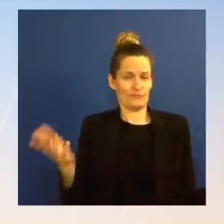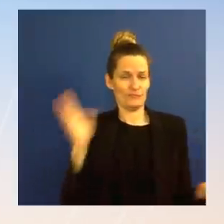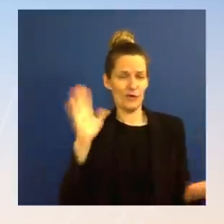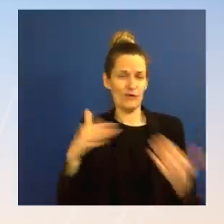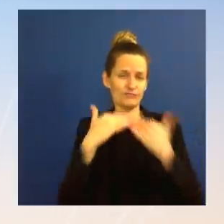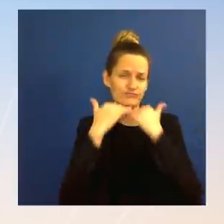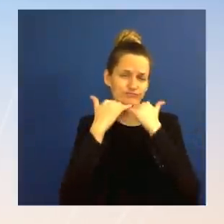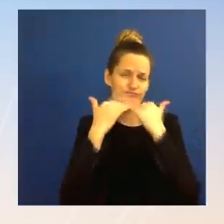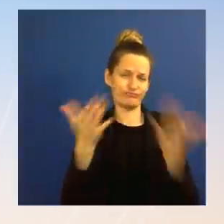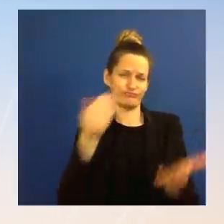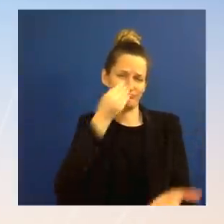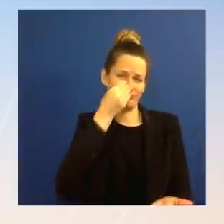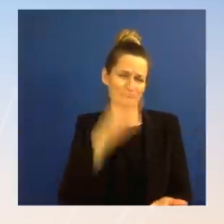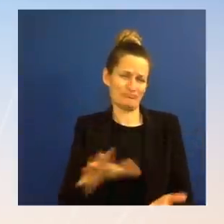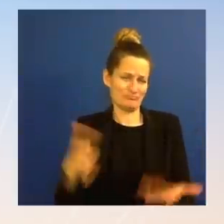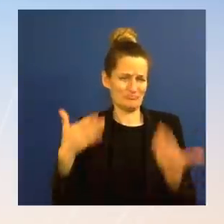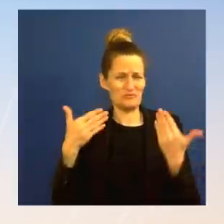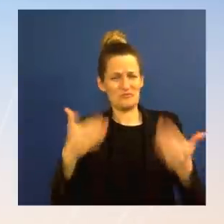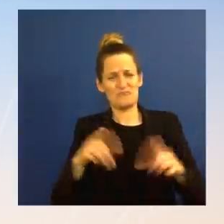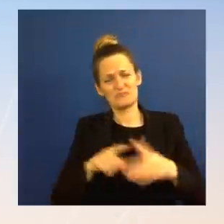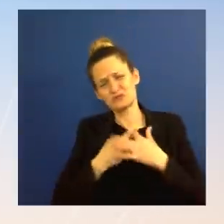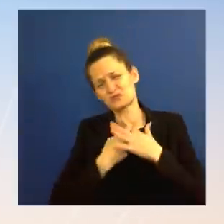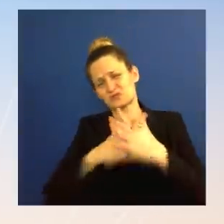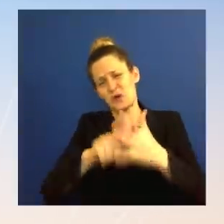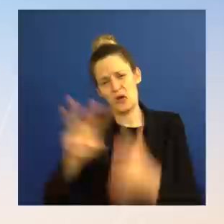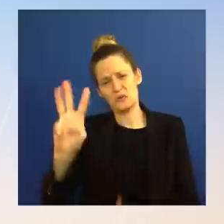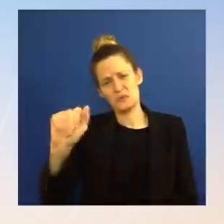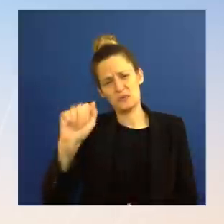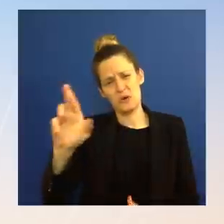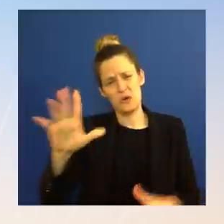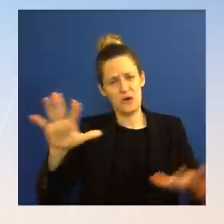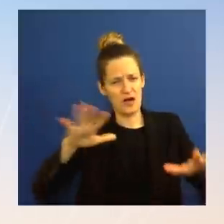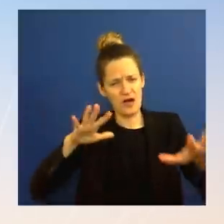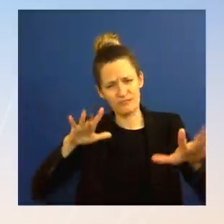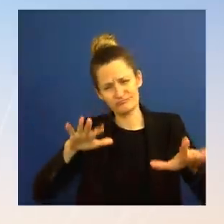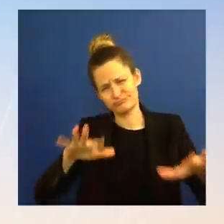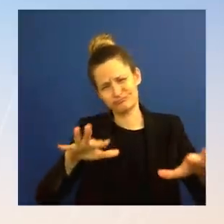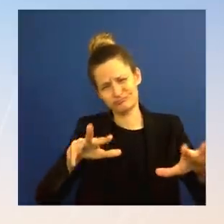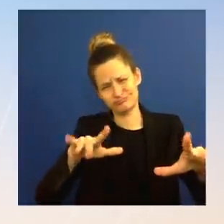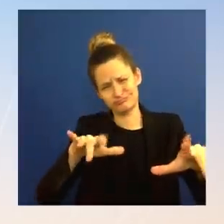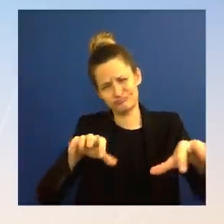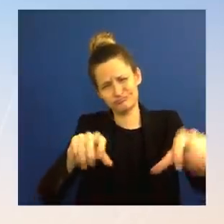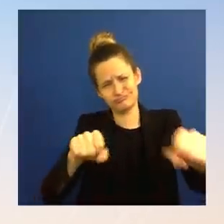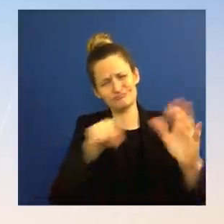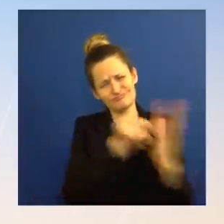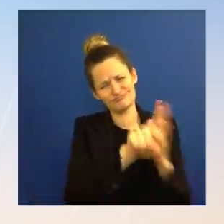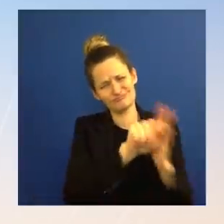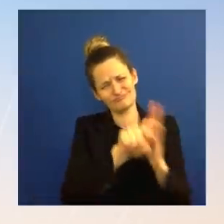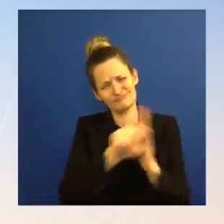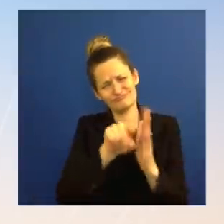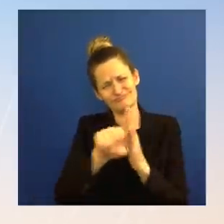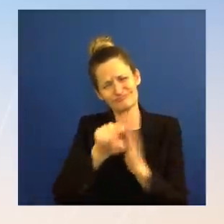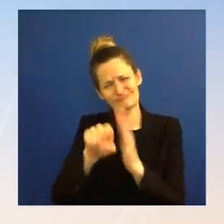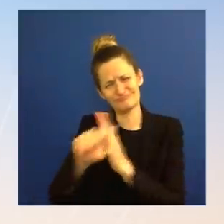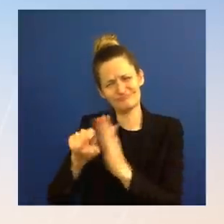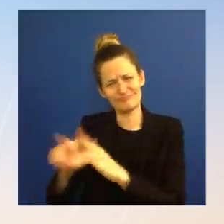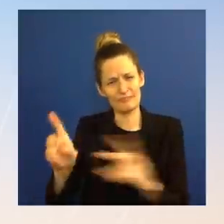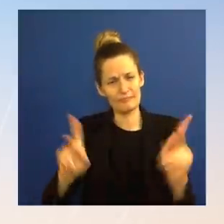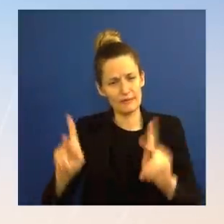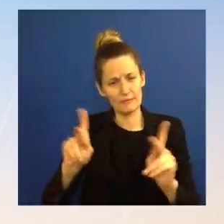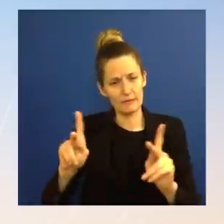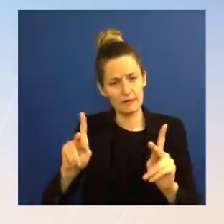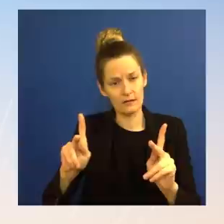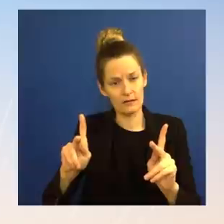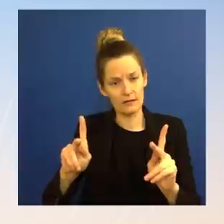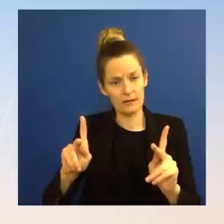killing, injuring people in a sovereign country, there have to be consequences. Those consequences are economic